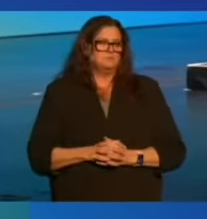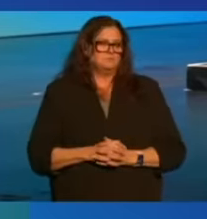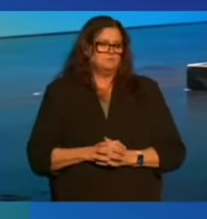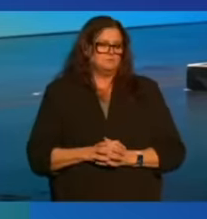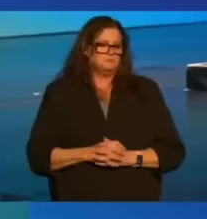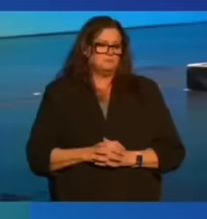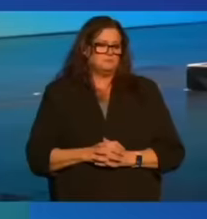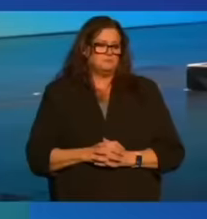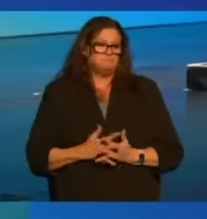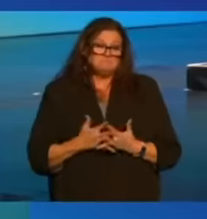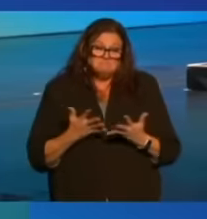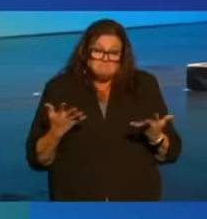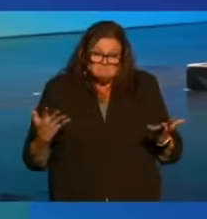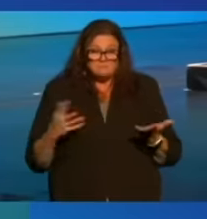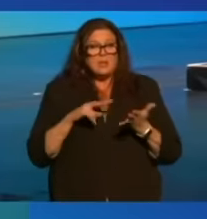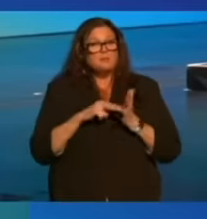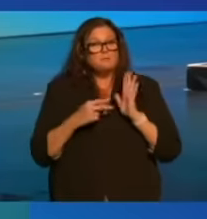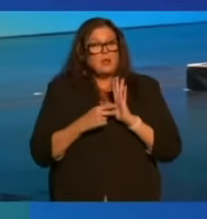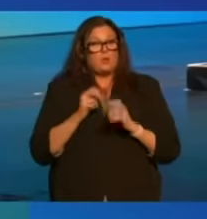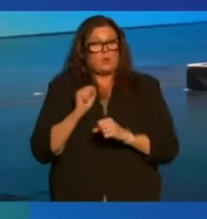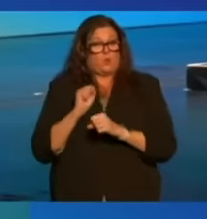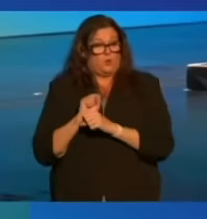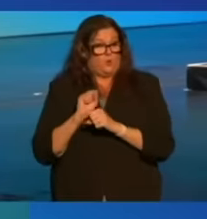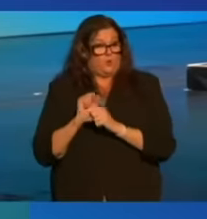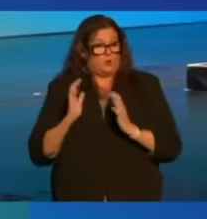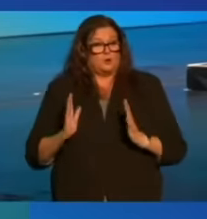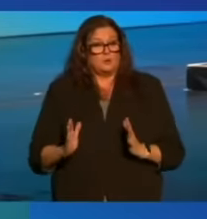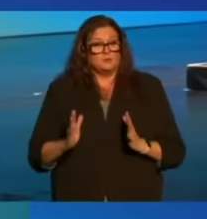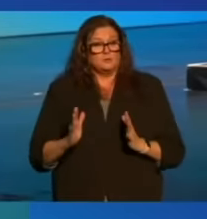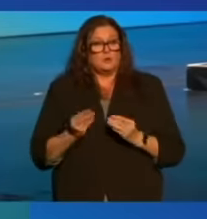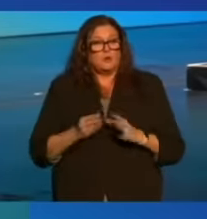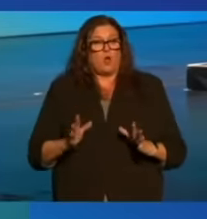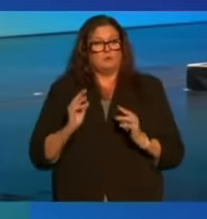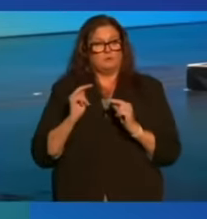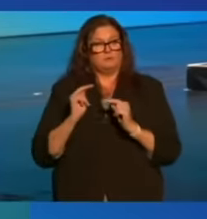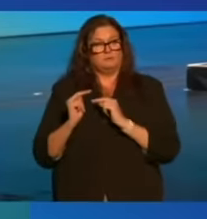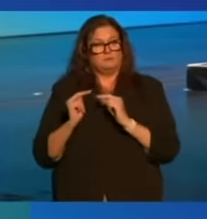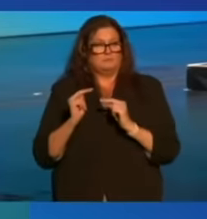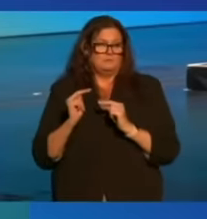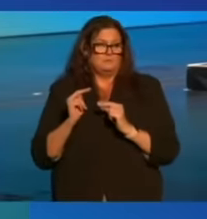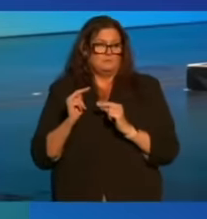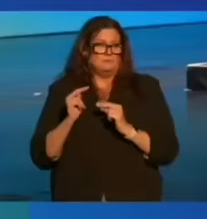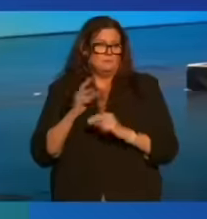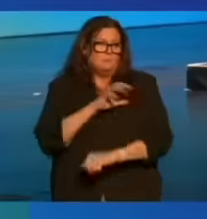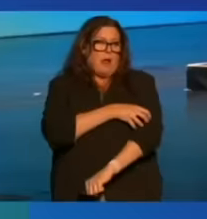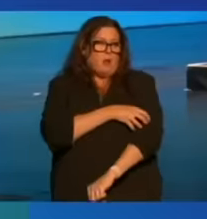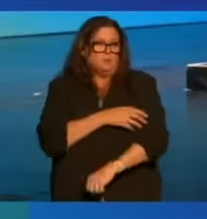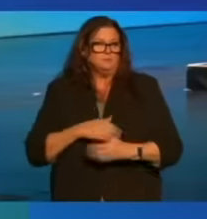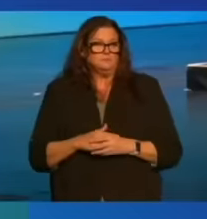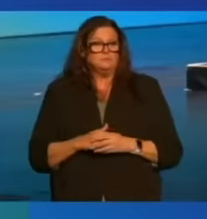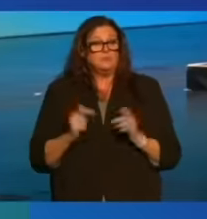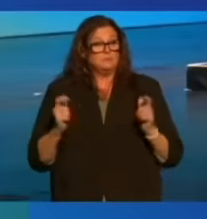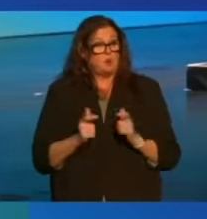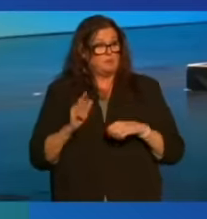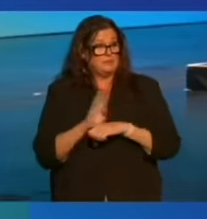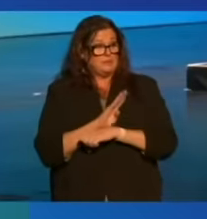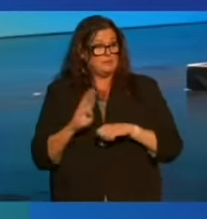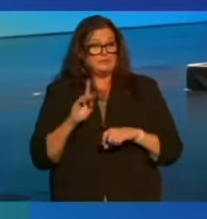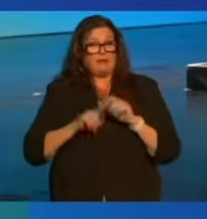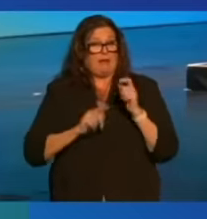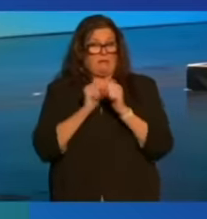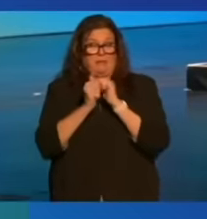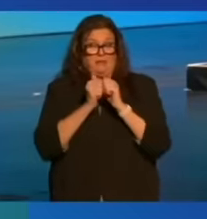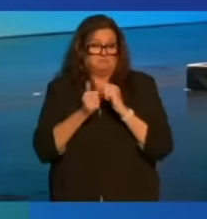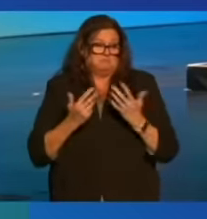That meant workers lost bargaining power. Small businesses couldn't